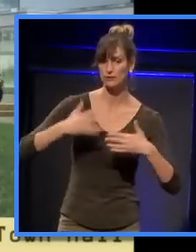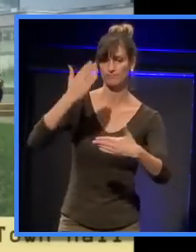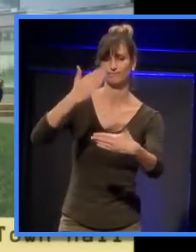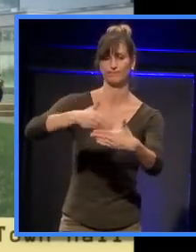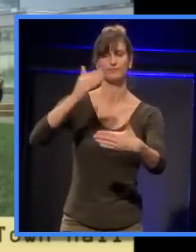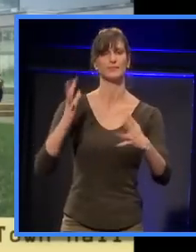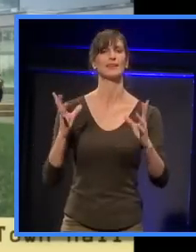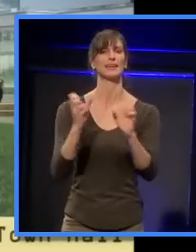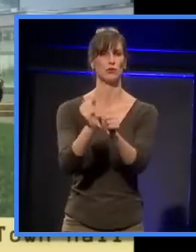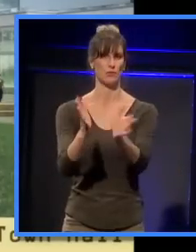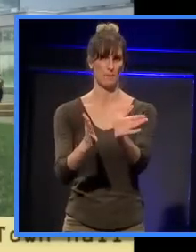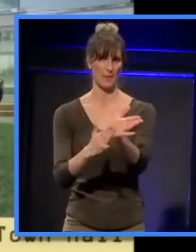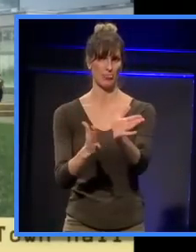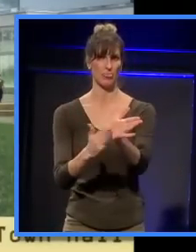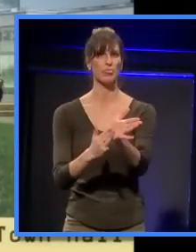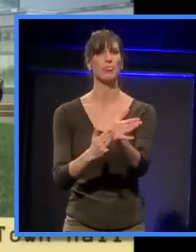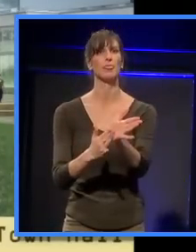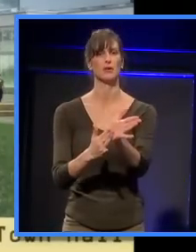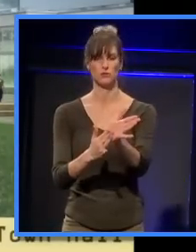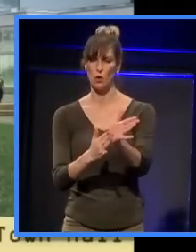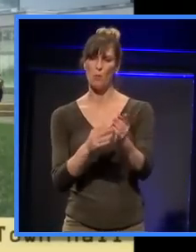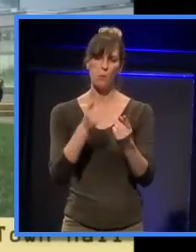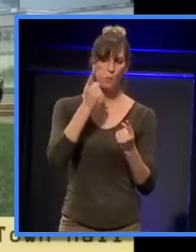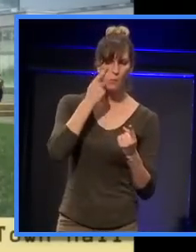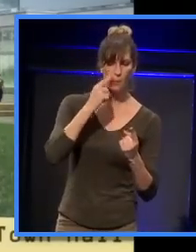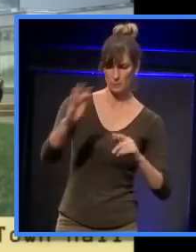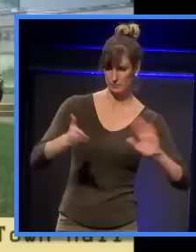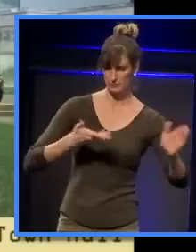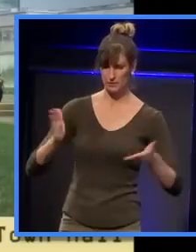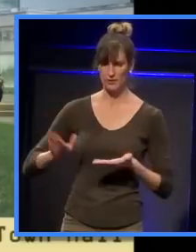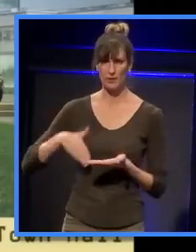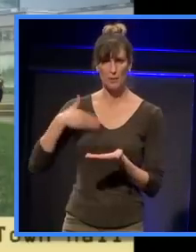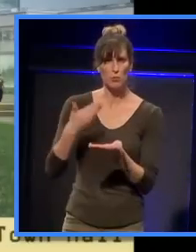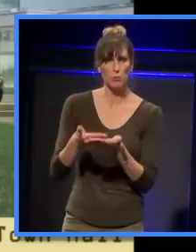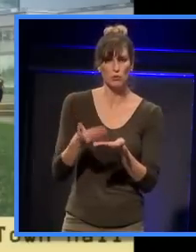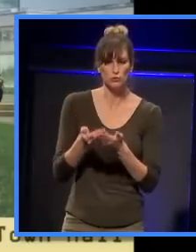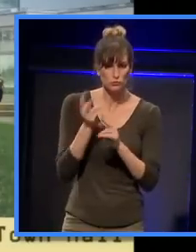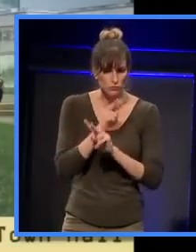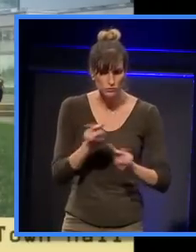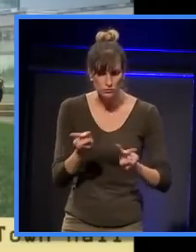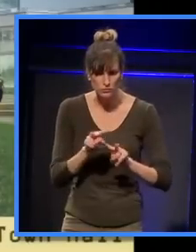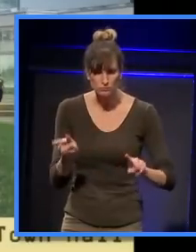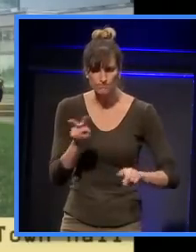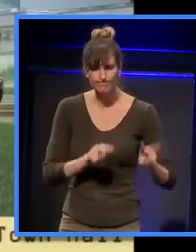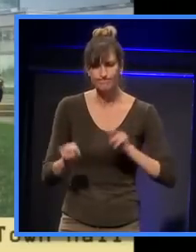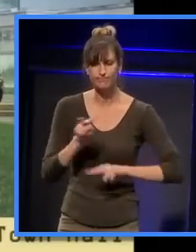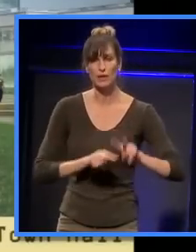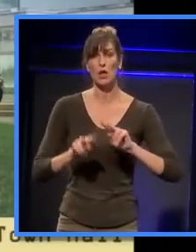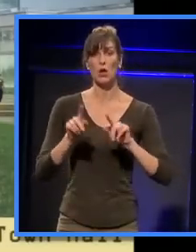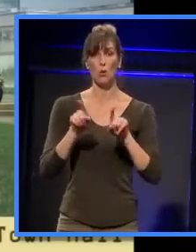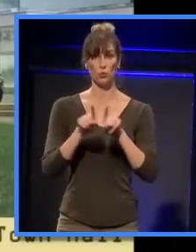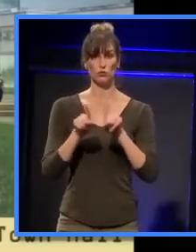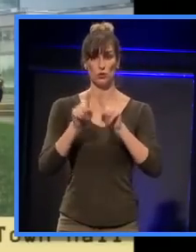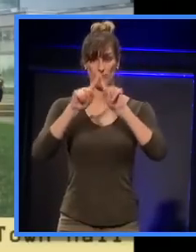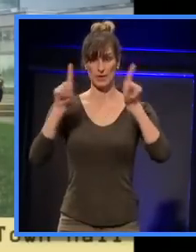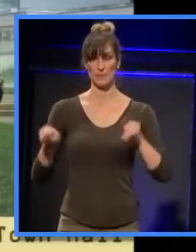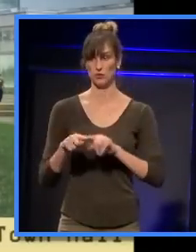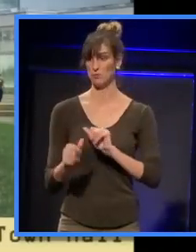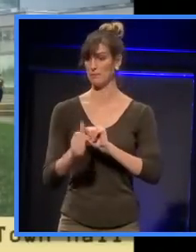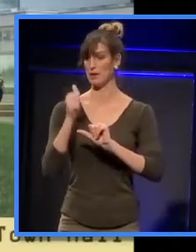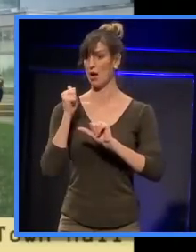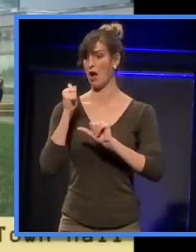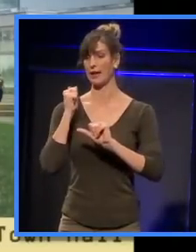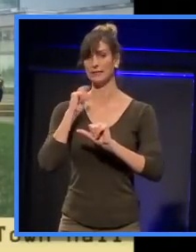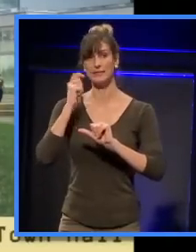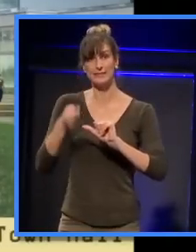And we'll see what kind of usages are proposed for that. And, of course, the image of the building behind that and the one behind the town hall